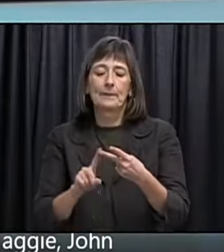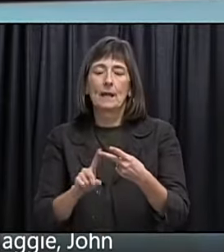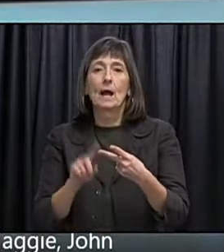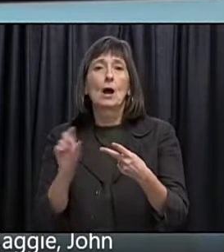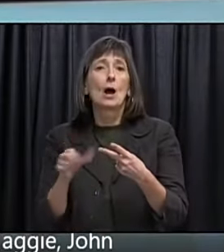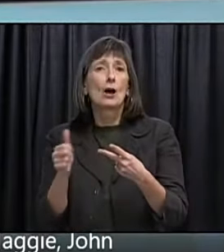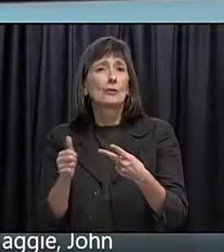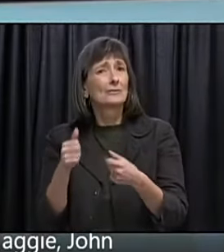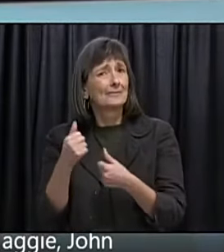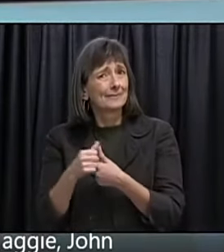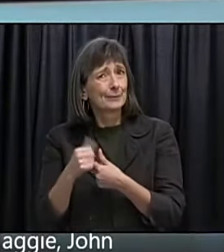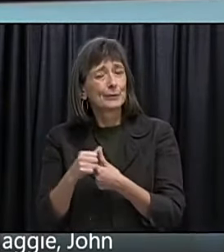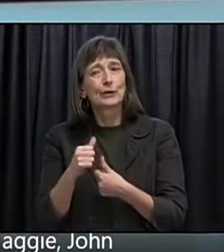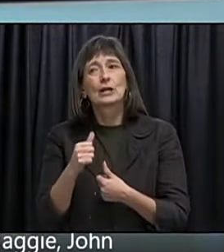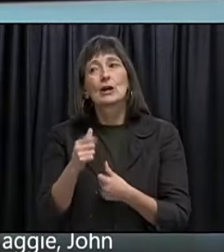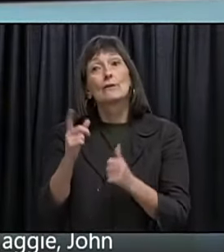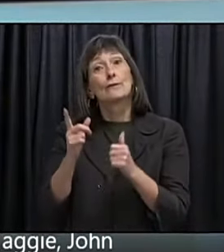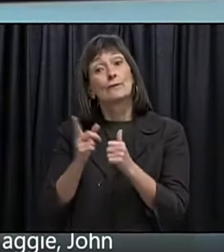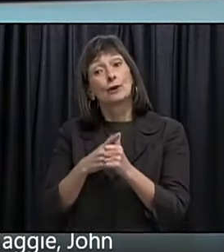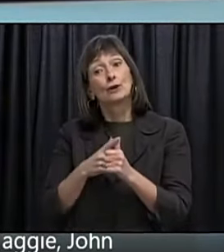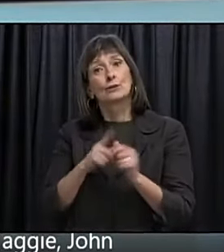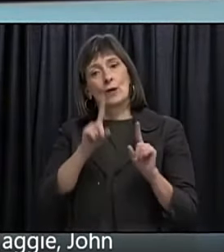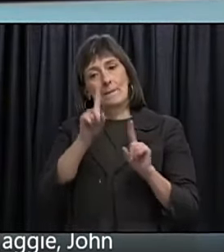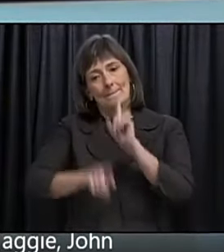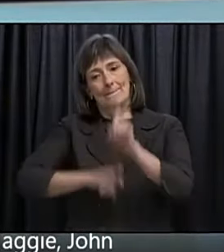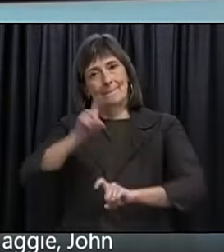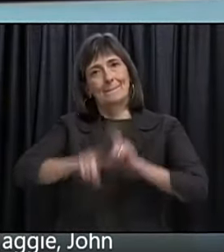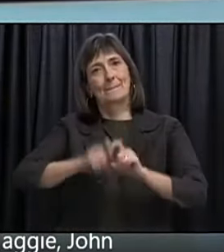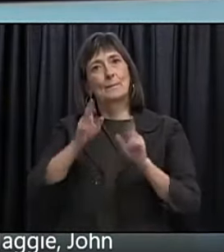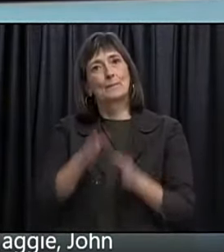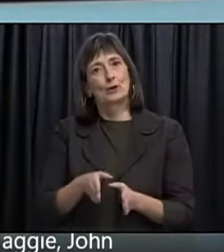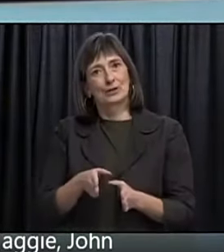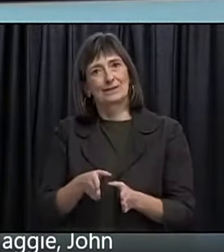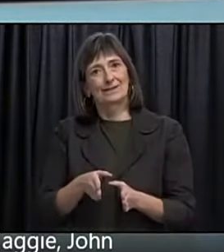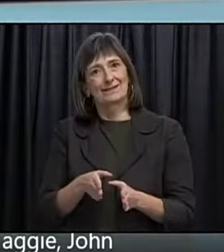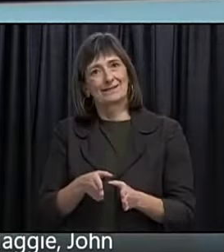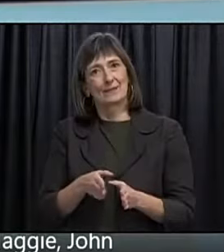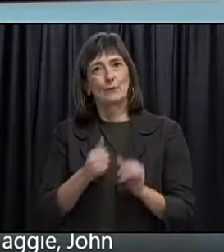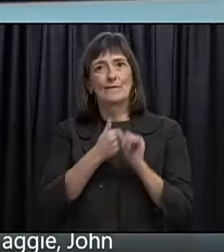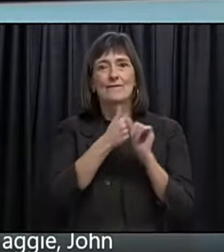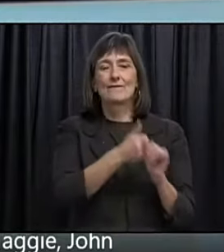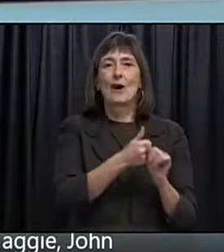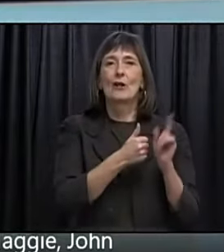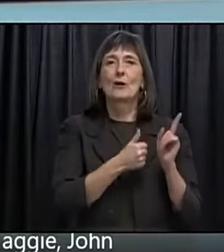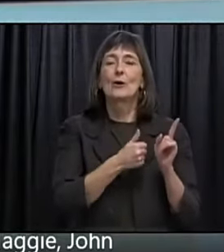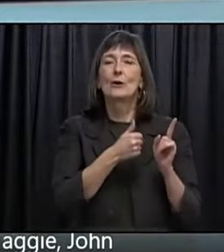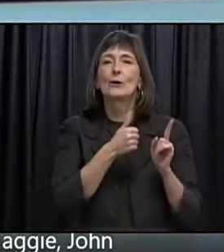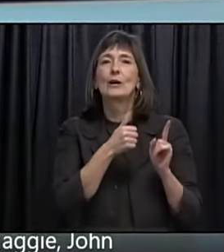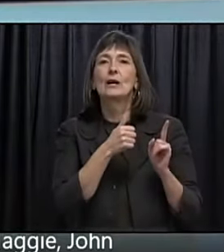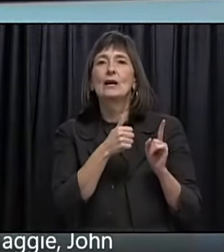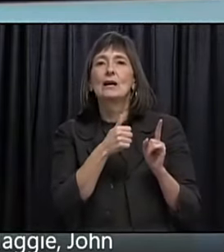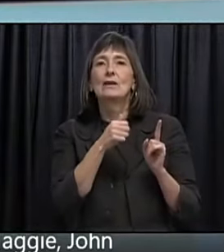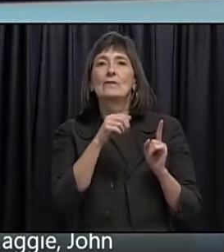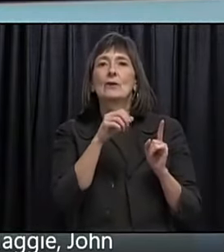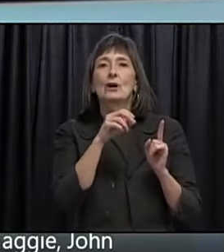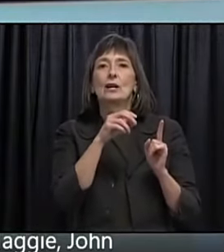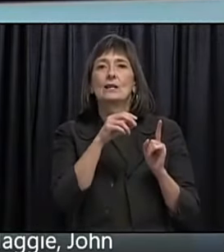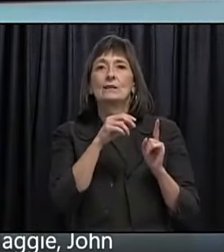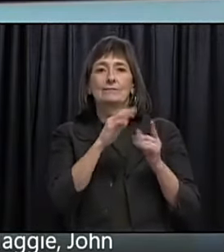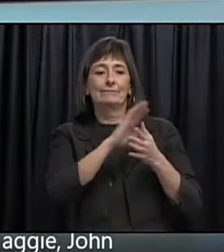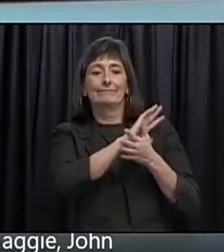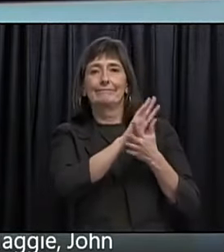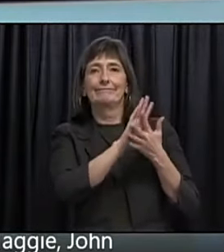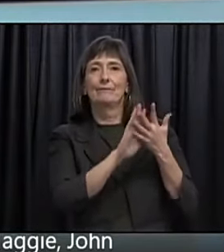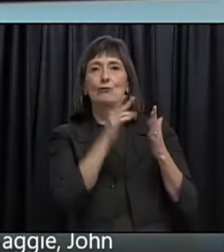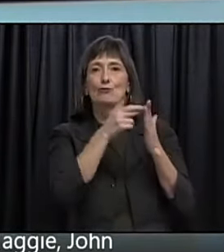if you remember. People are being. Triaged. On the basis. Of nasty guidelines. As to who will. Get their vaccine. In what